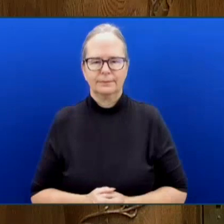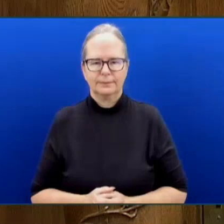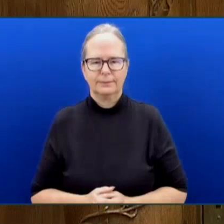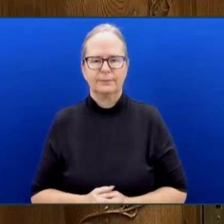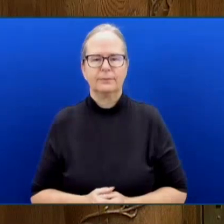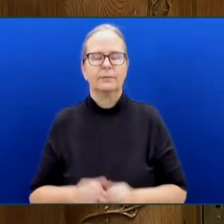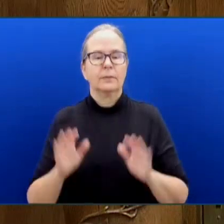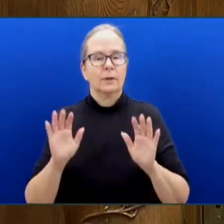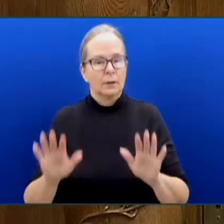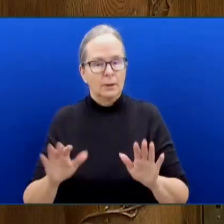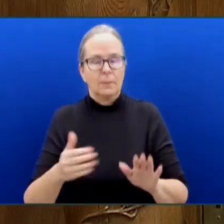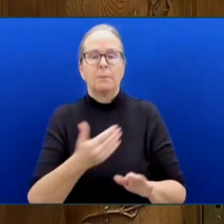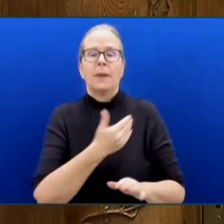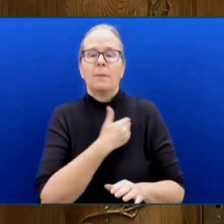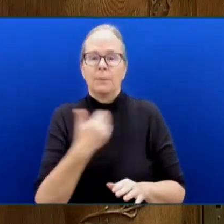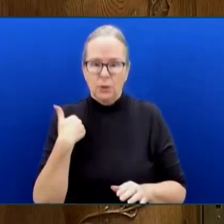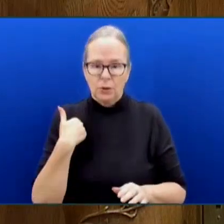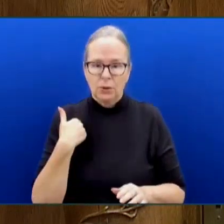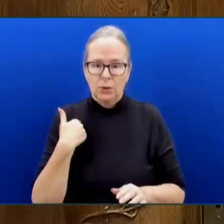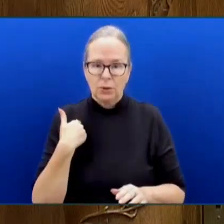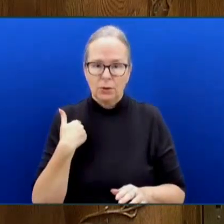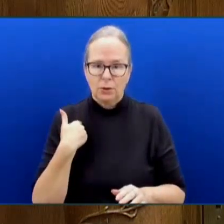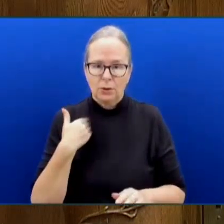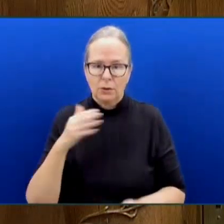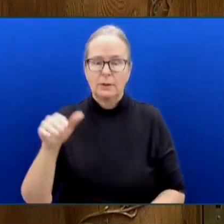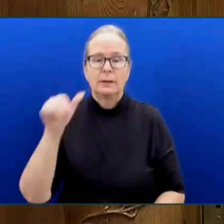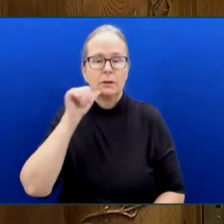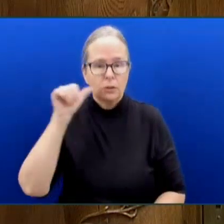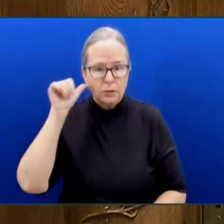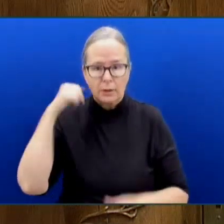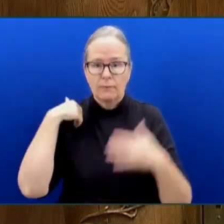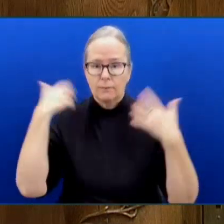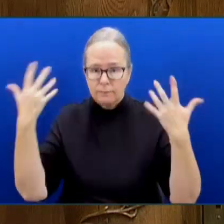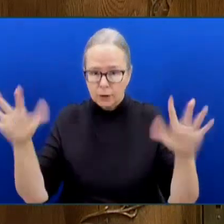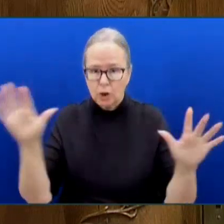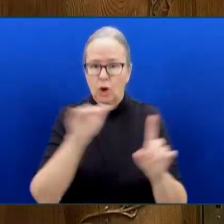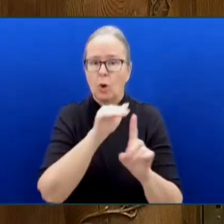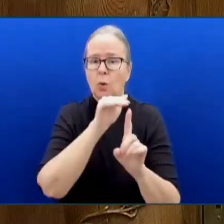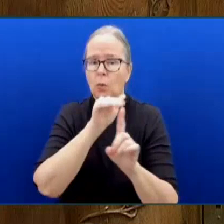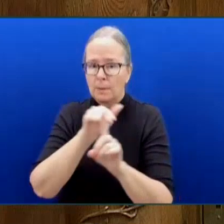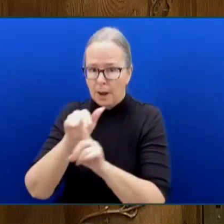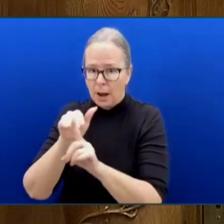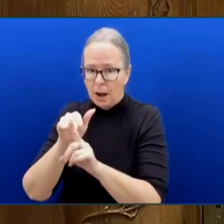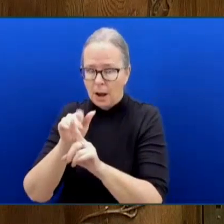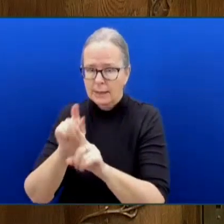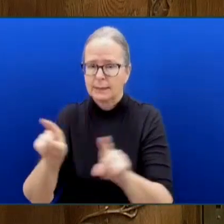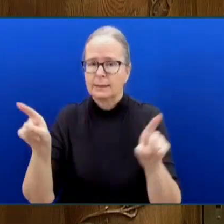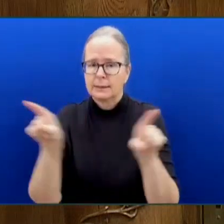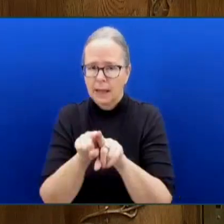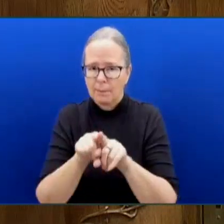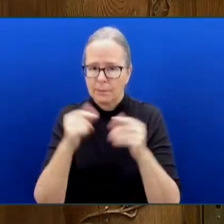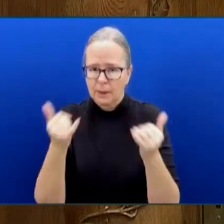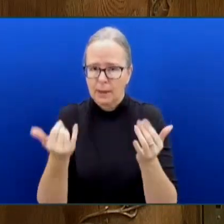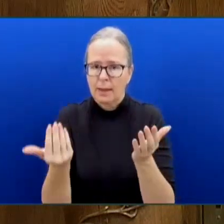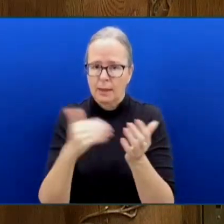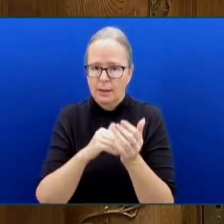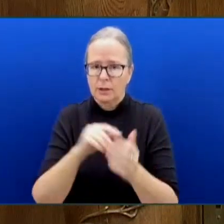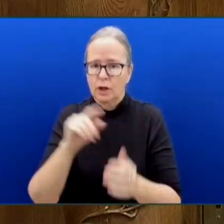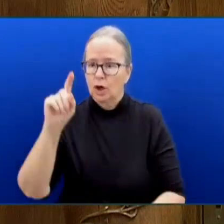as I reminded yesterday, let's hear the question and also please let's hear the answer as well.